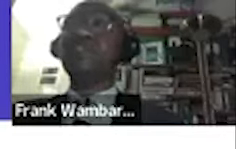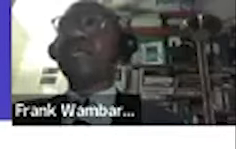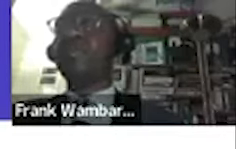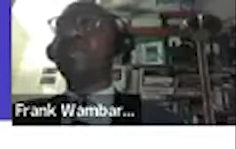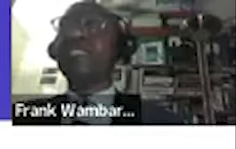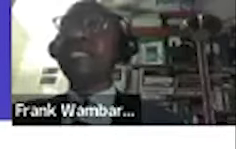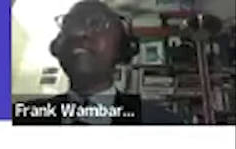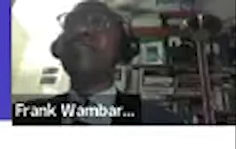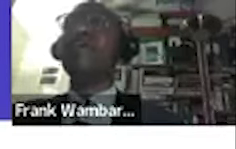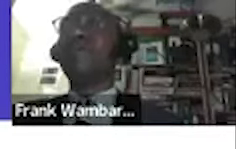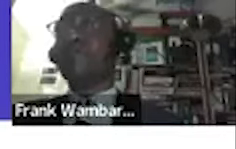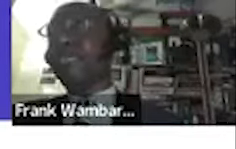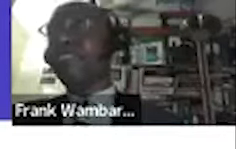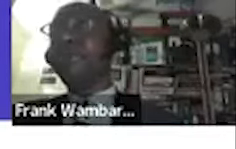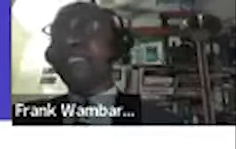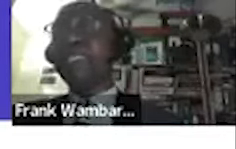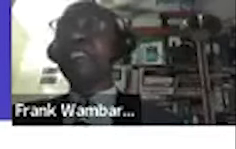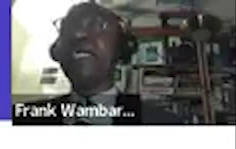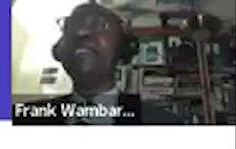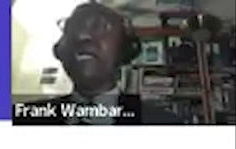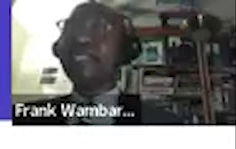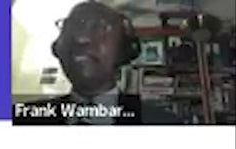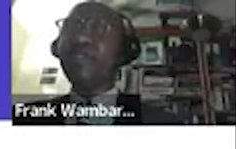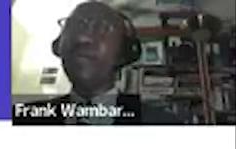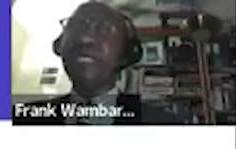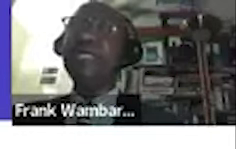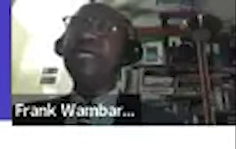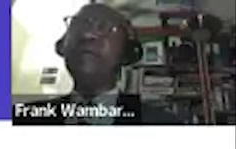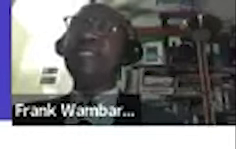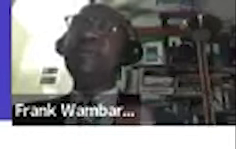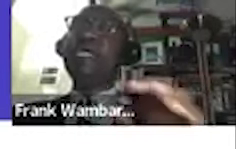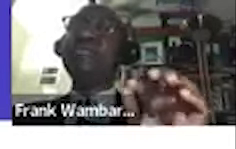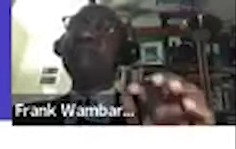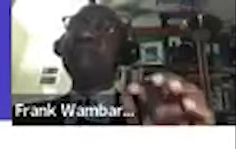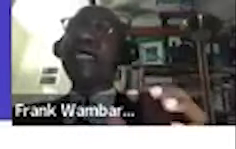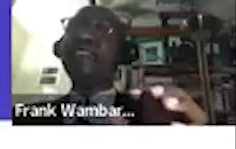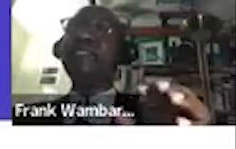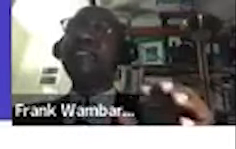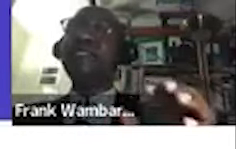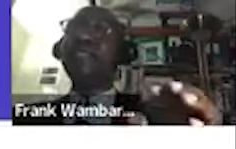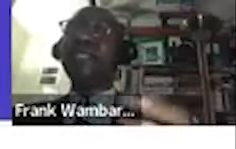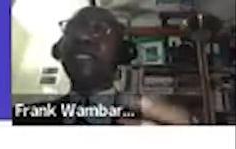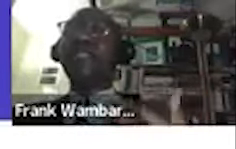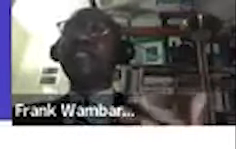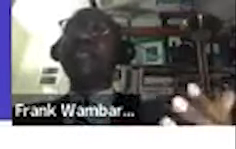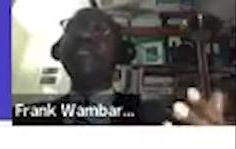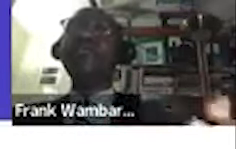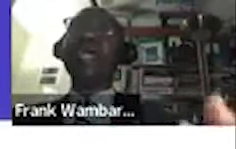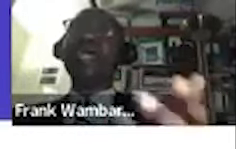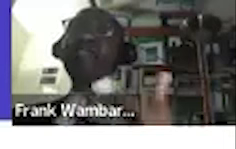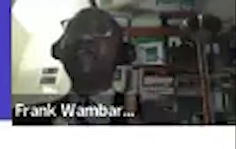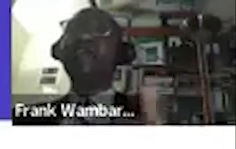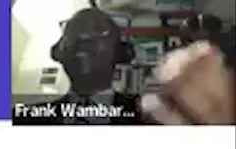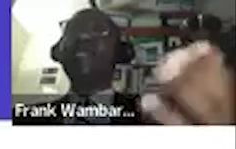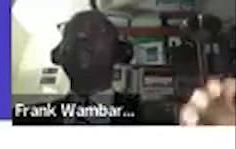hold of county 48 of that particular country you are going but bear in mind like for example